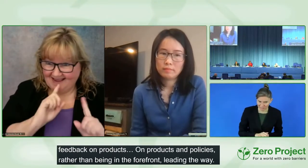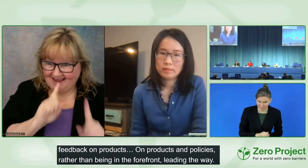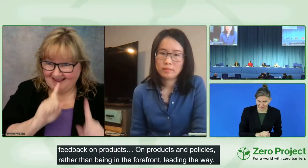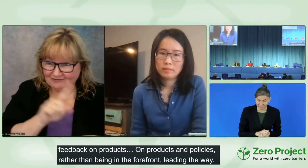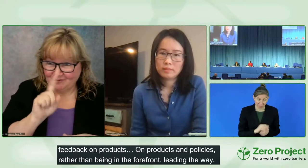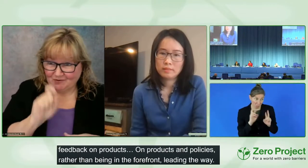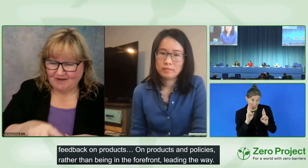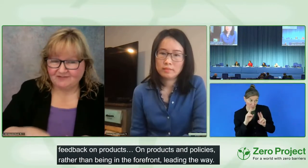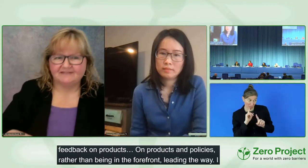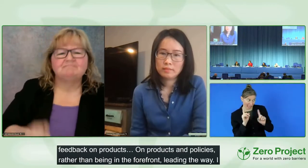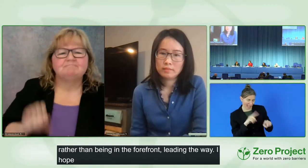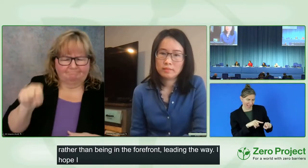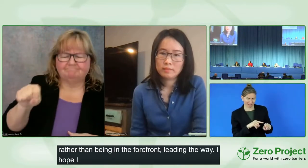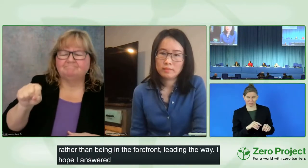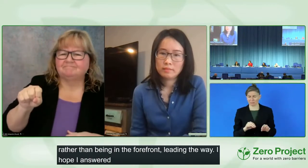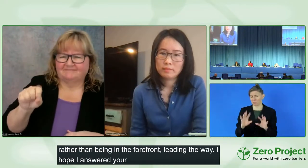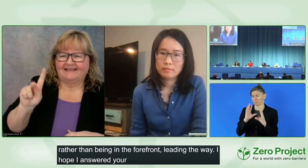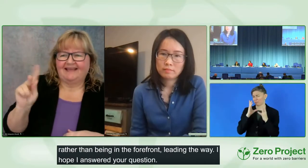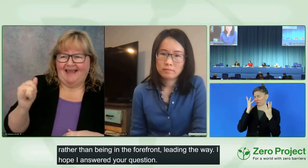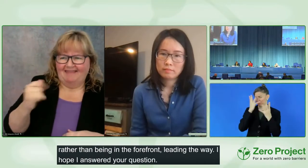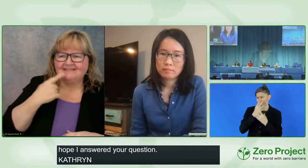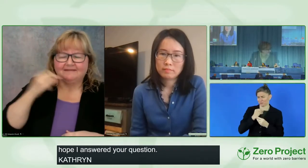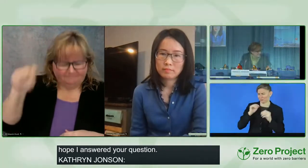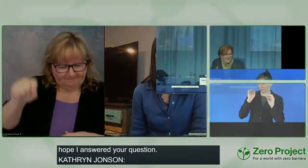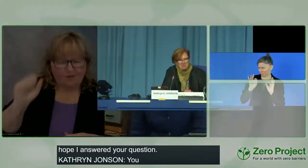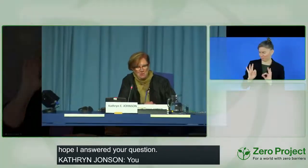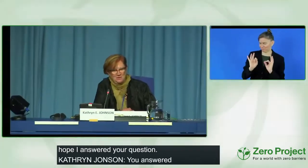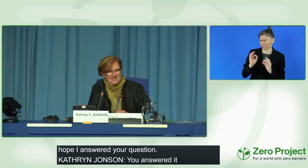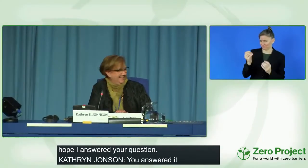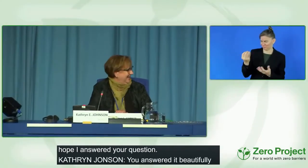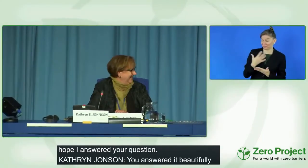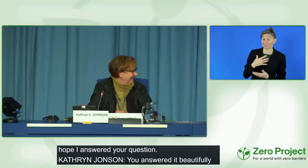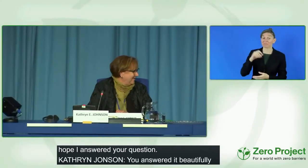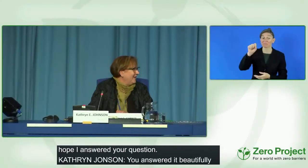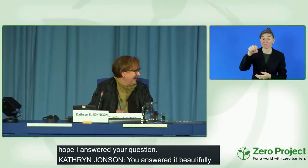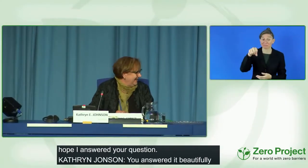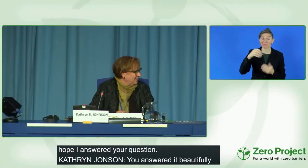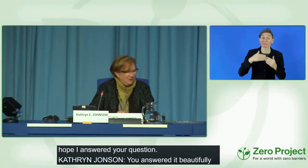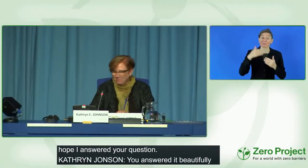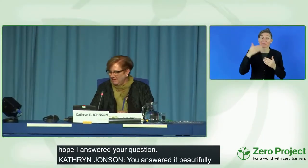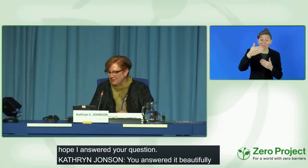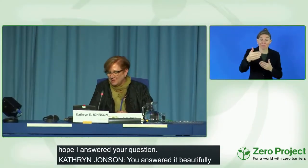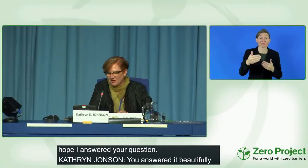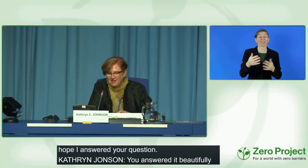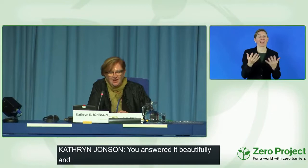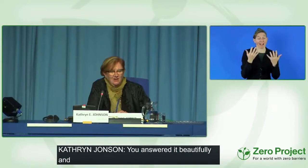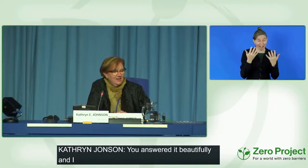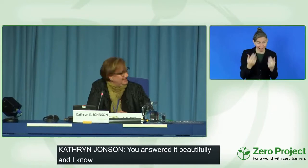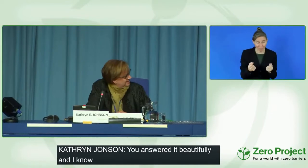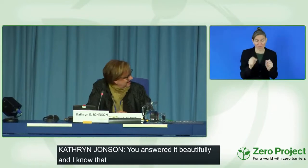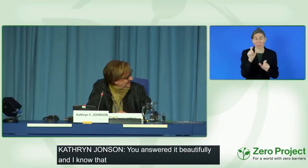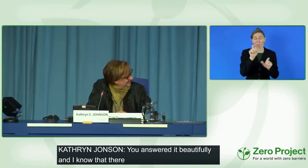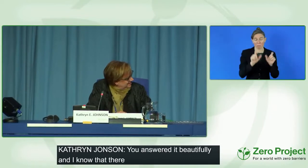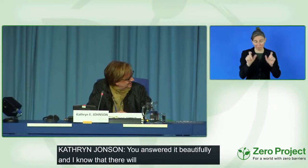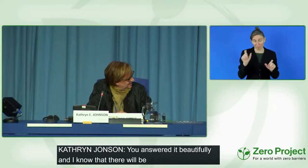that there will be women at the table with disabilities in decision-making modes in the UAE with your bright future. All right, Shani, could you